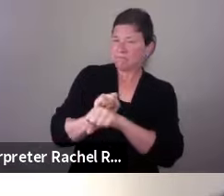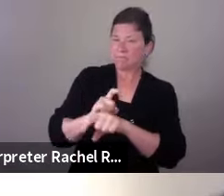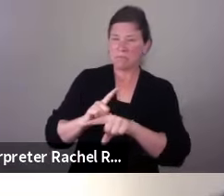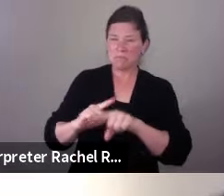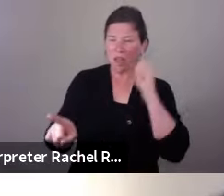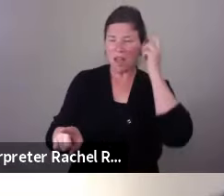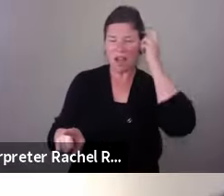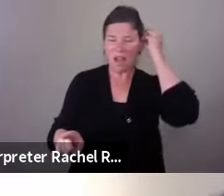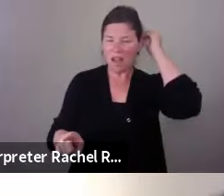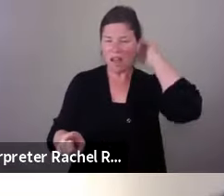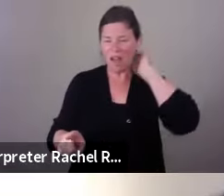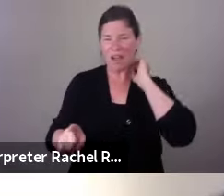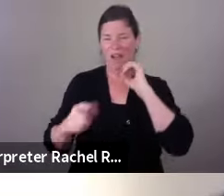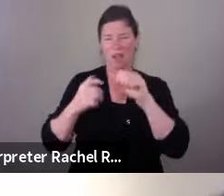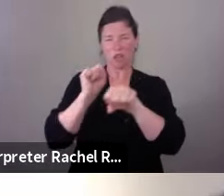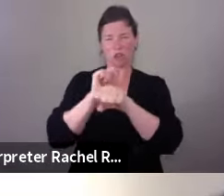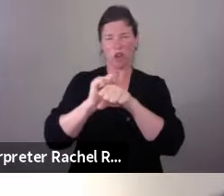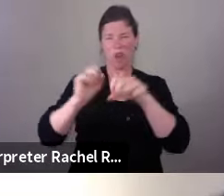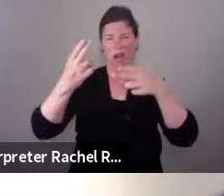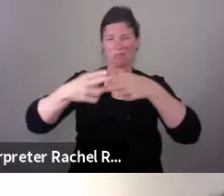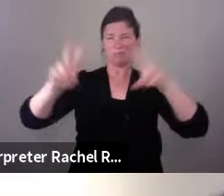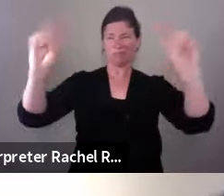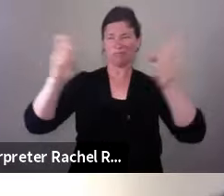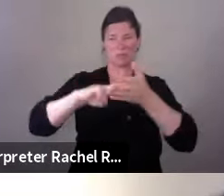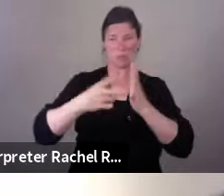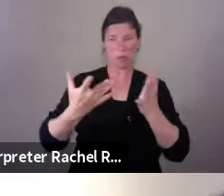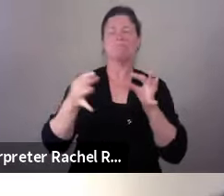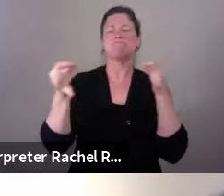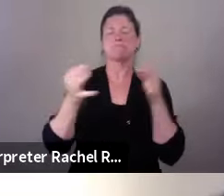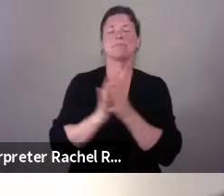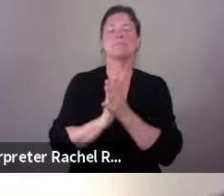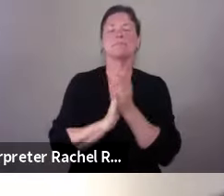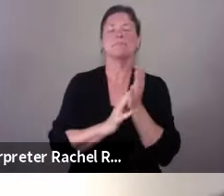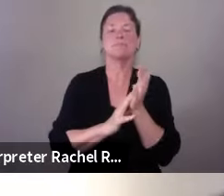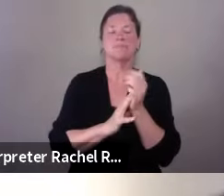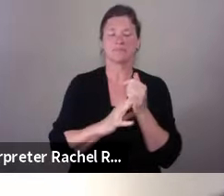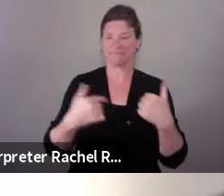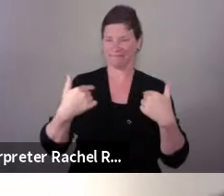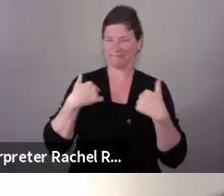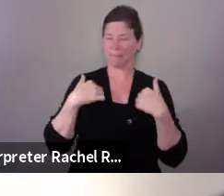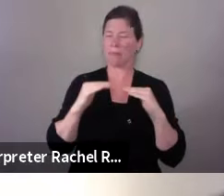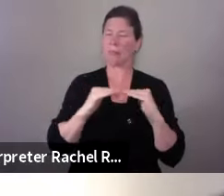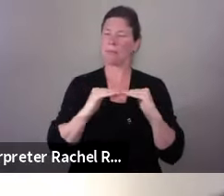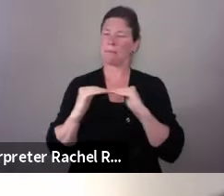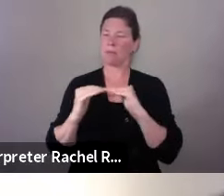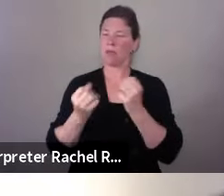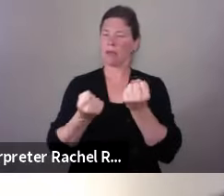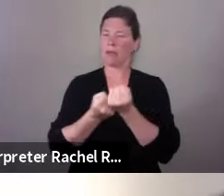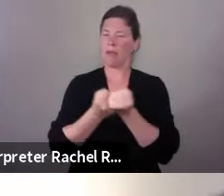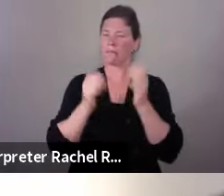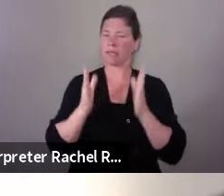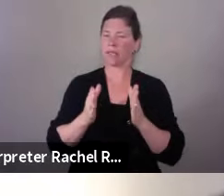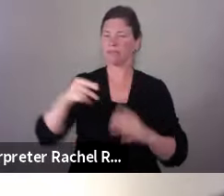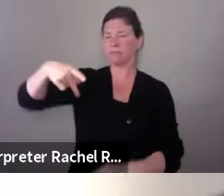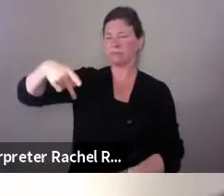as what the title means, but it's a broad spectrum. I am a peer advocate for anybody with disabilities or